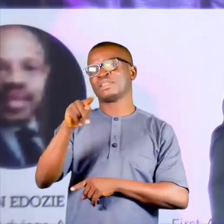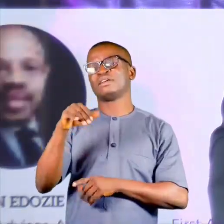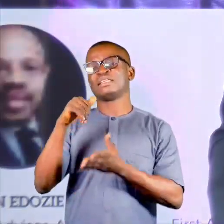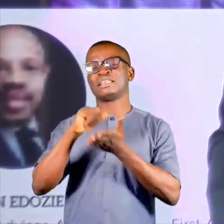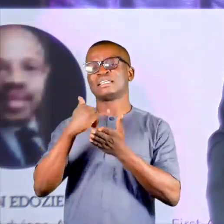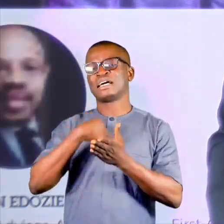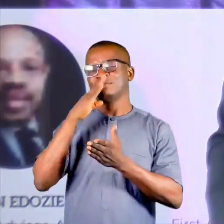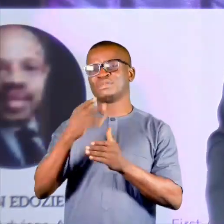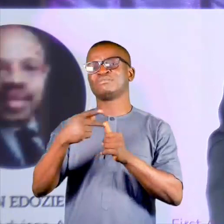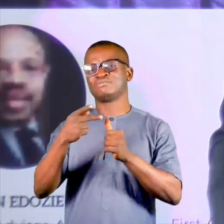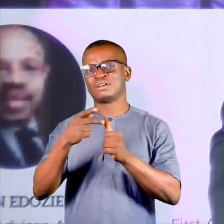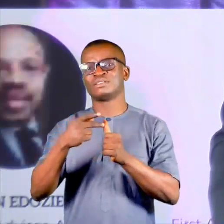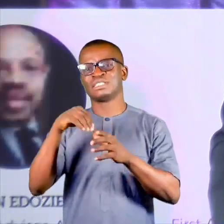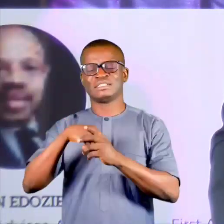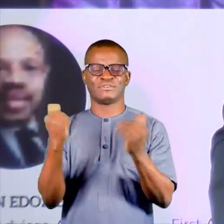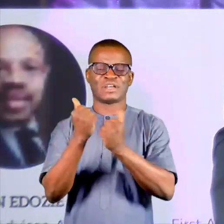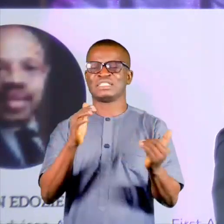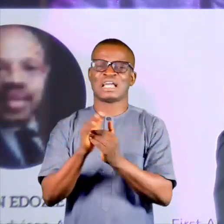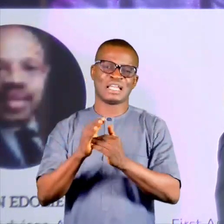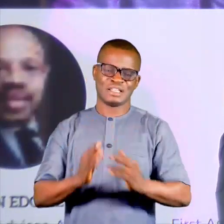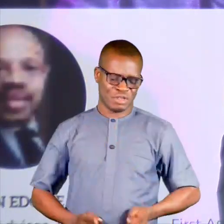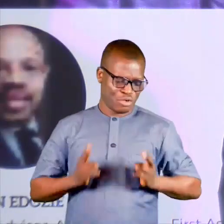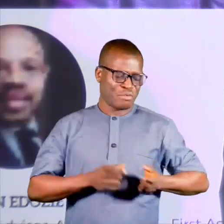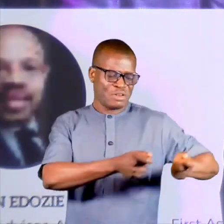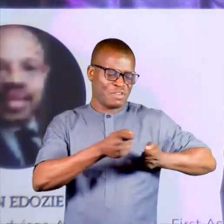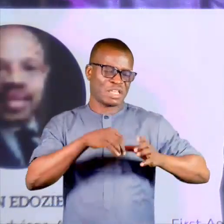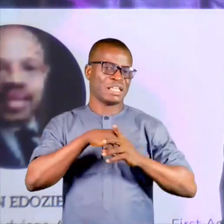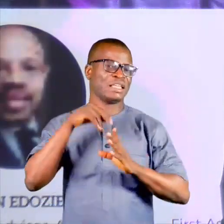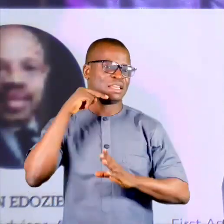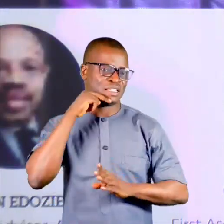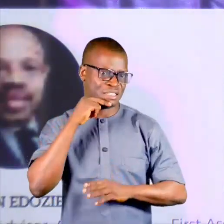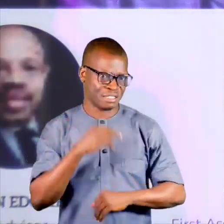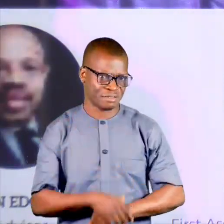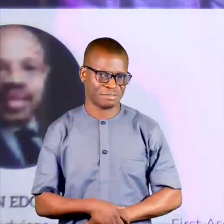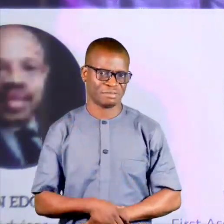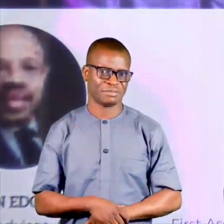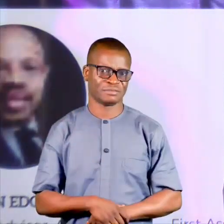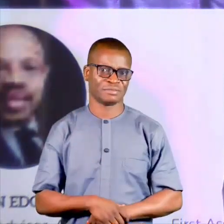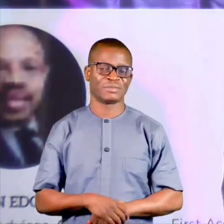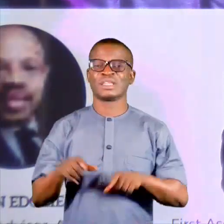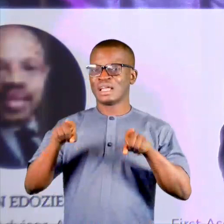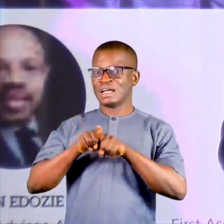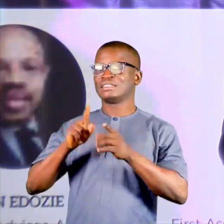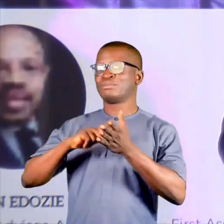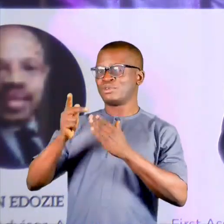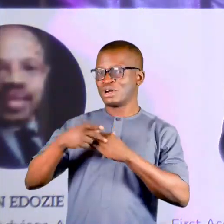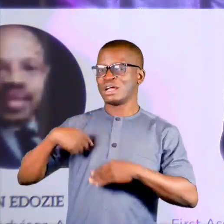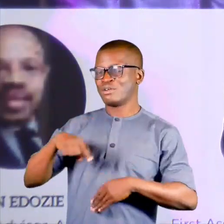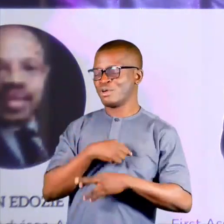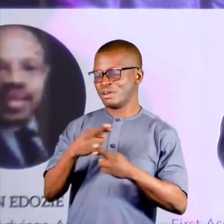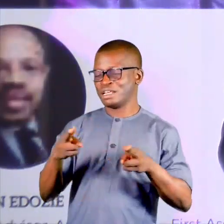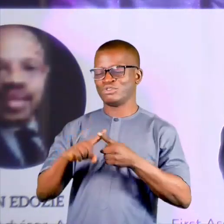which has been at the forefront of the fight against human trafficking in Nigeria. As a